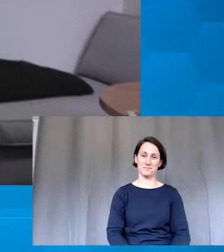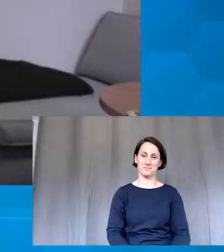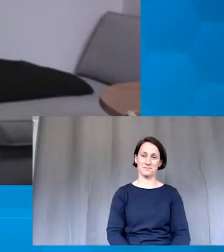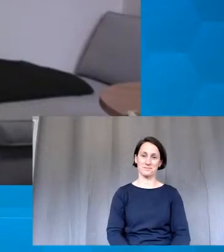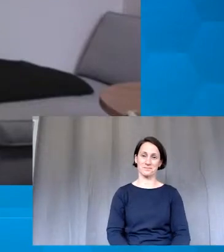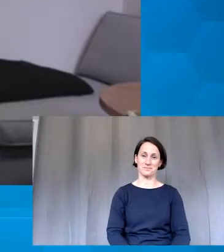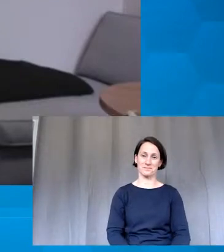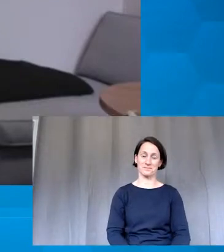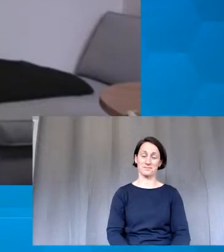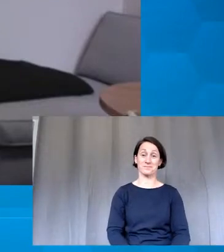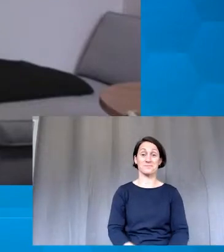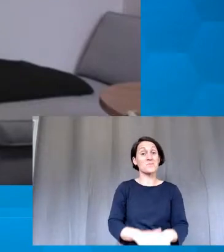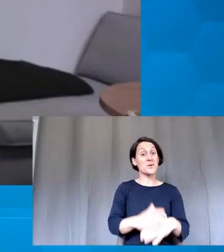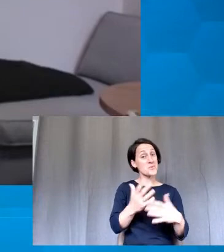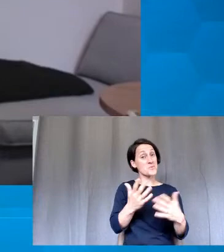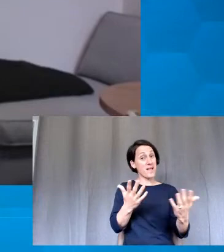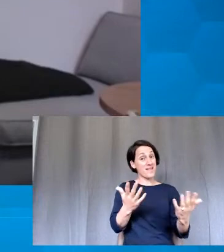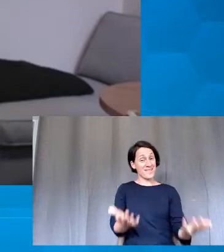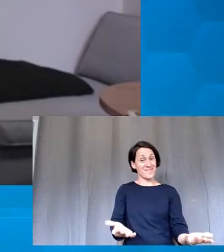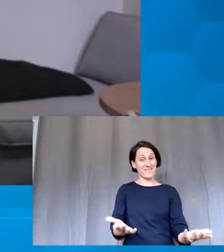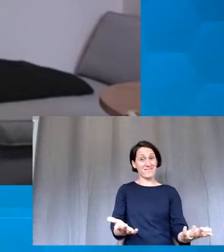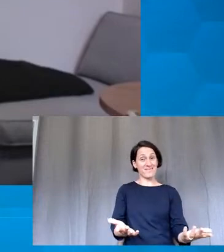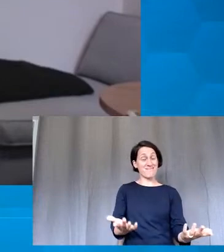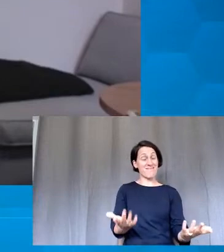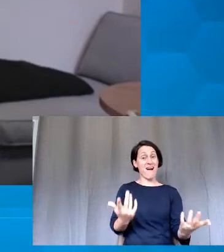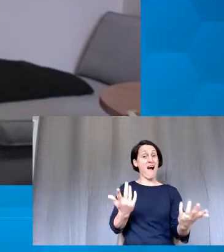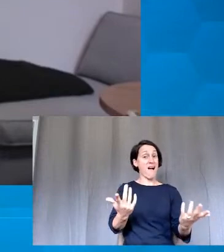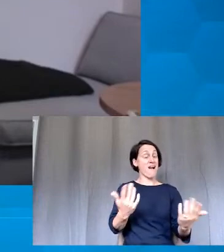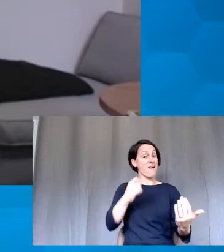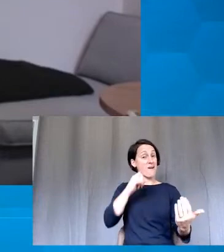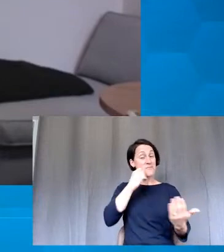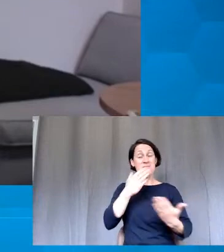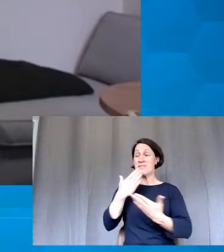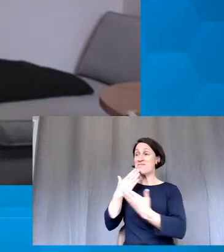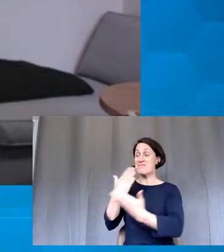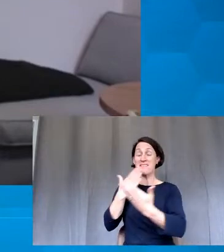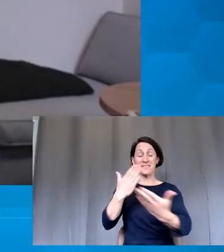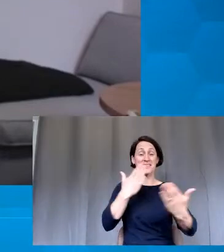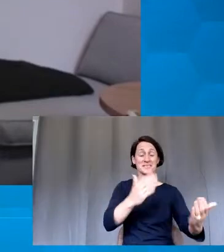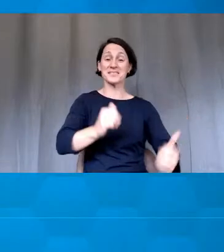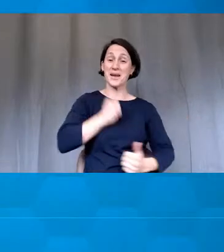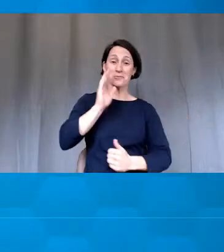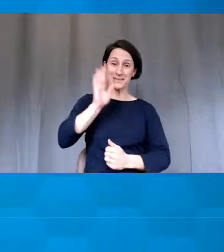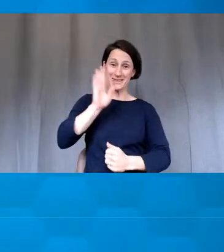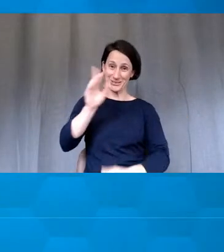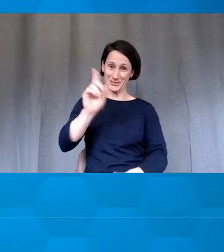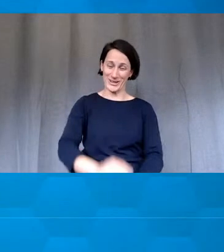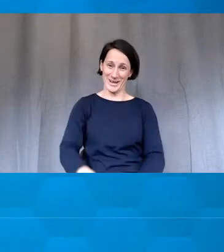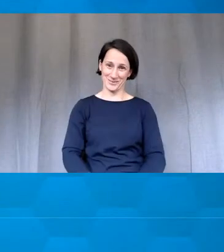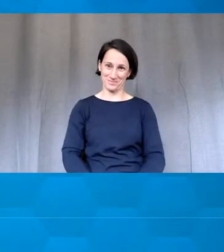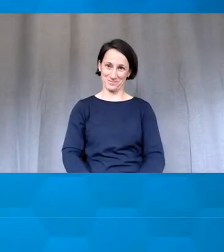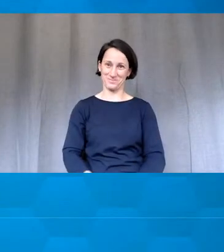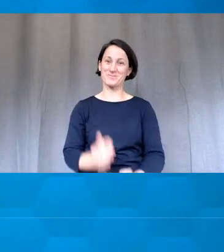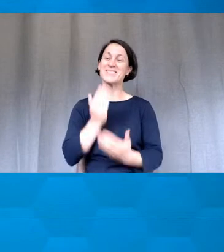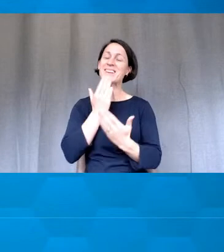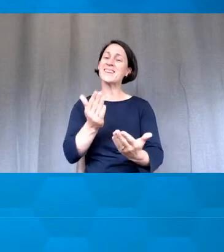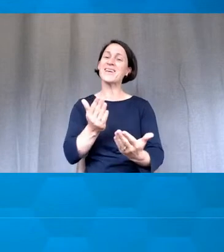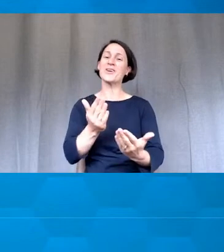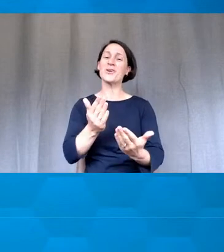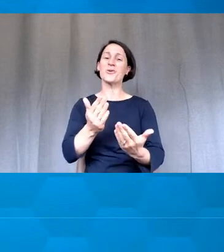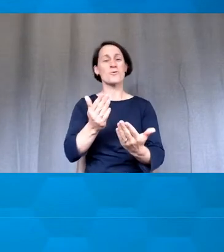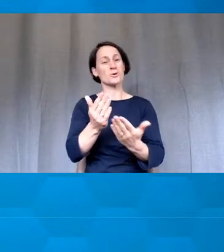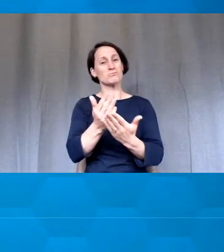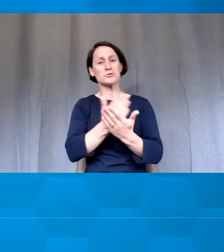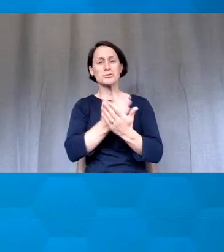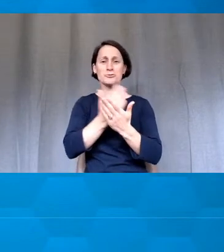Well, if there isn't anything else, I'm going to thank all of our speakers today. Thank you so much for sharing your expertise